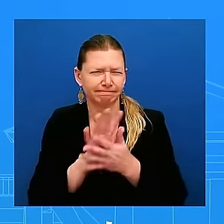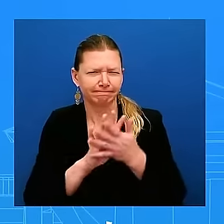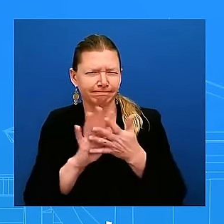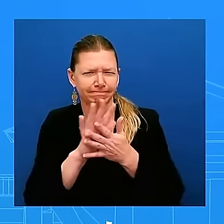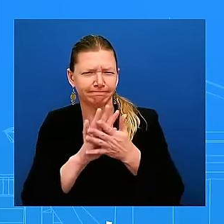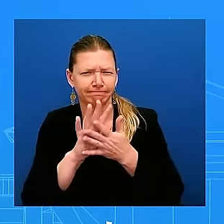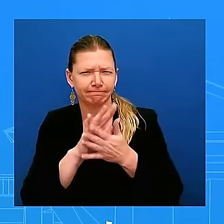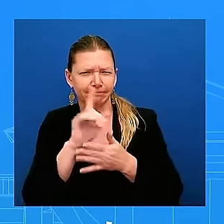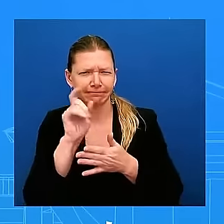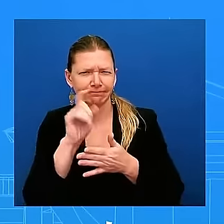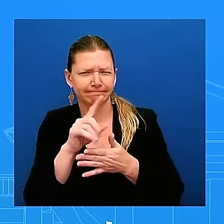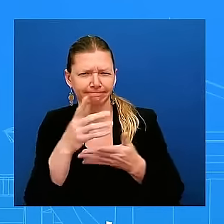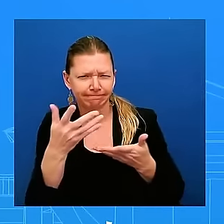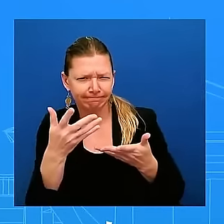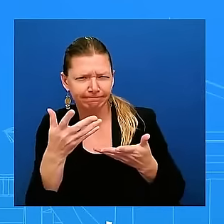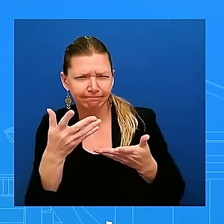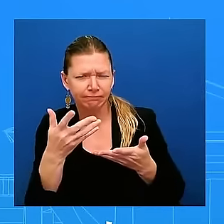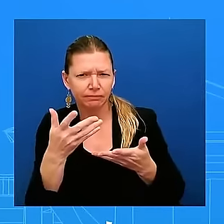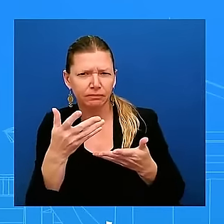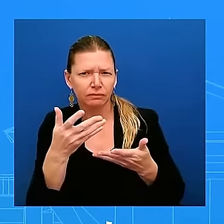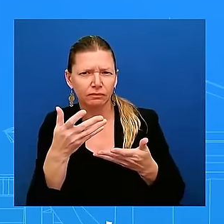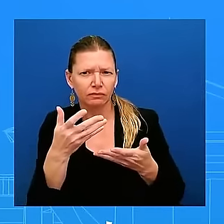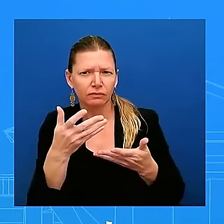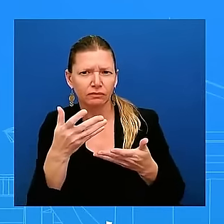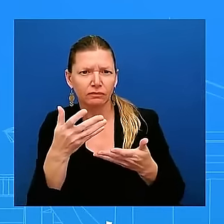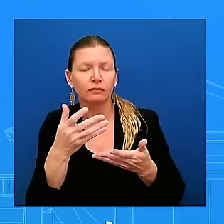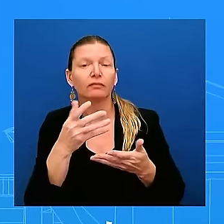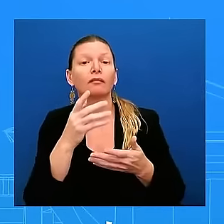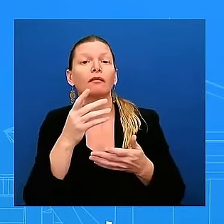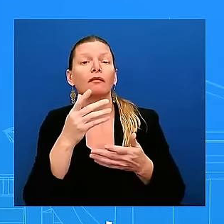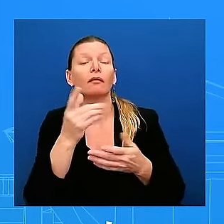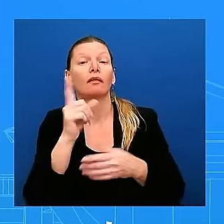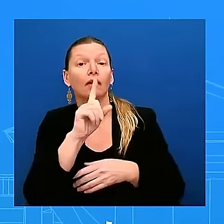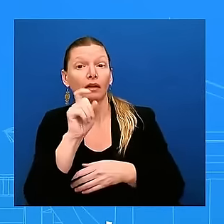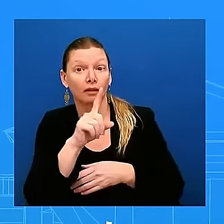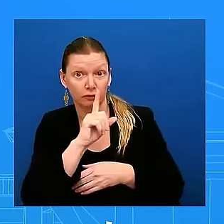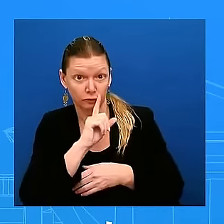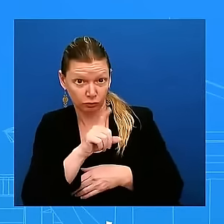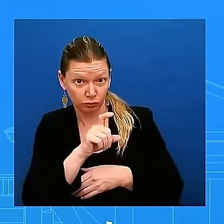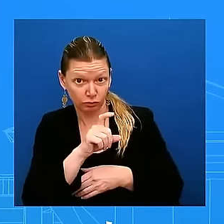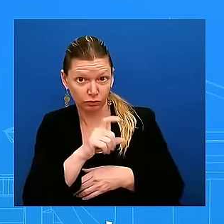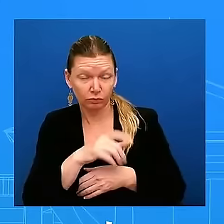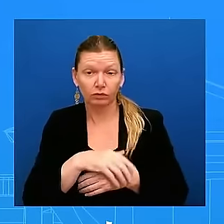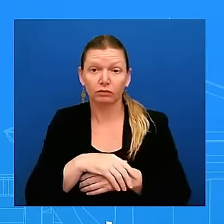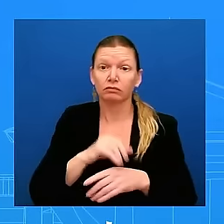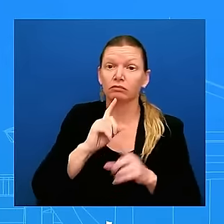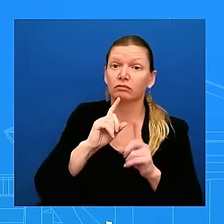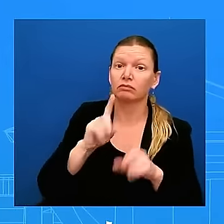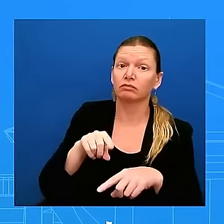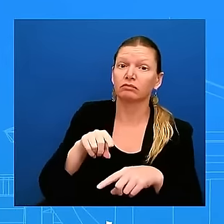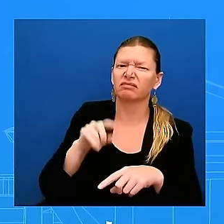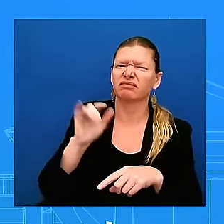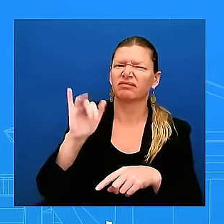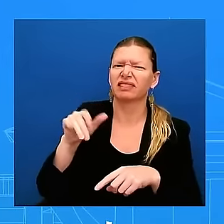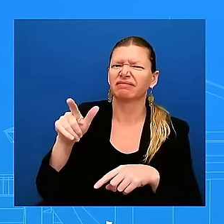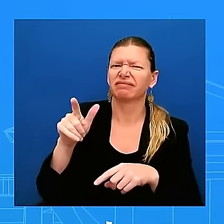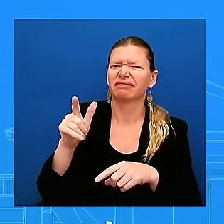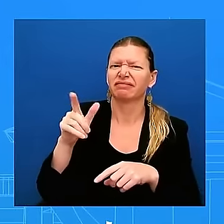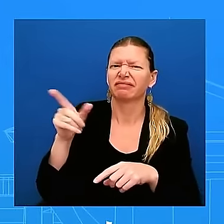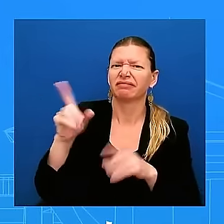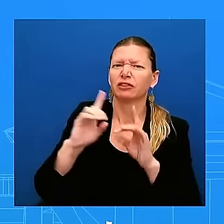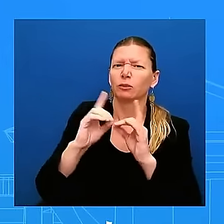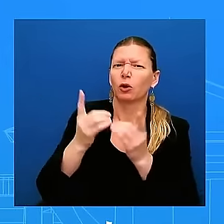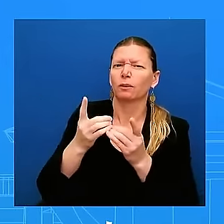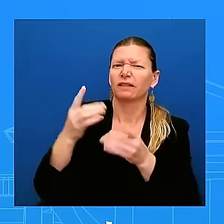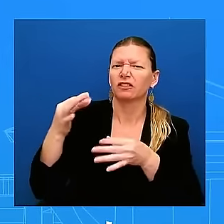uh ongoing situation legal matter uh i would have to refer you to department of justice everything kind of is happening today